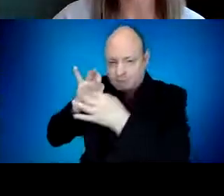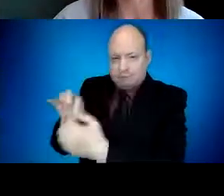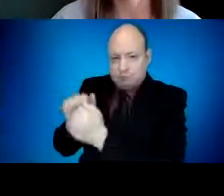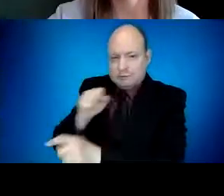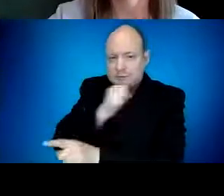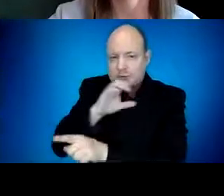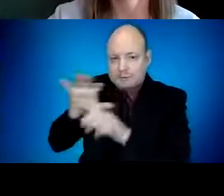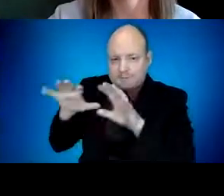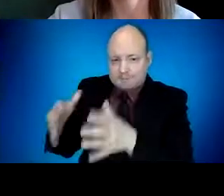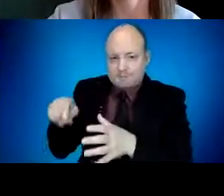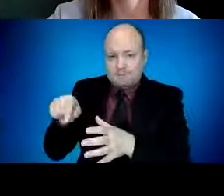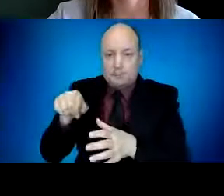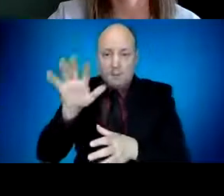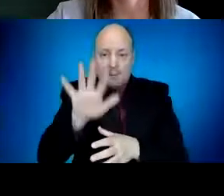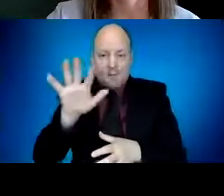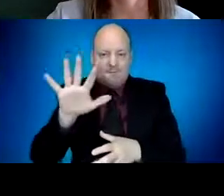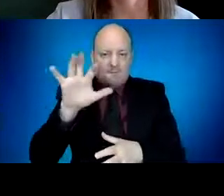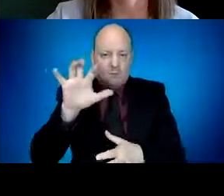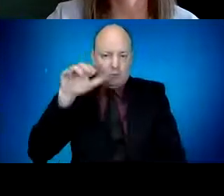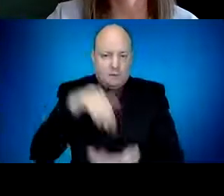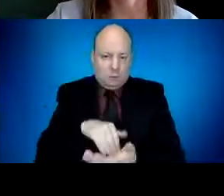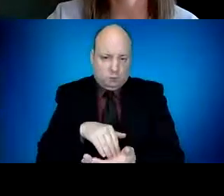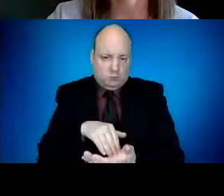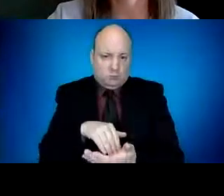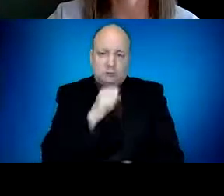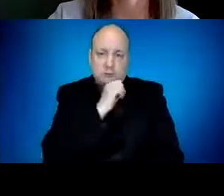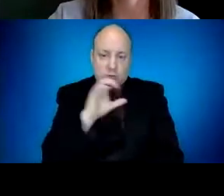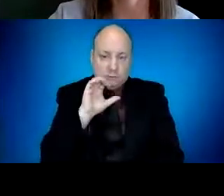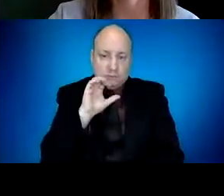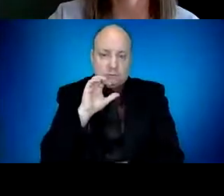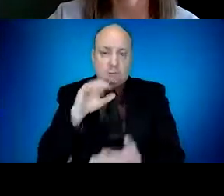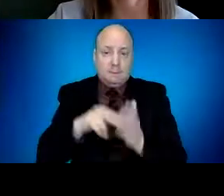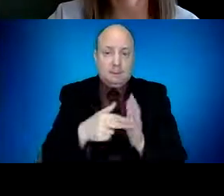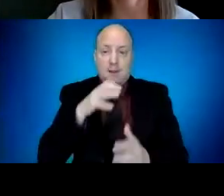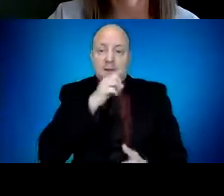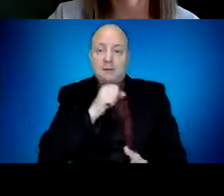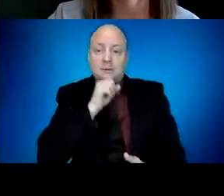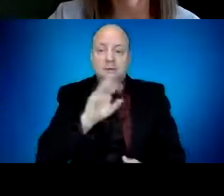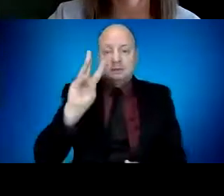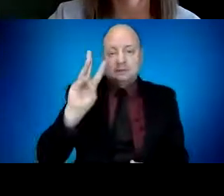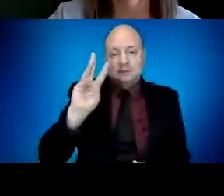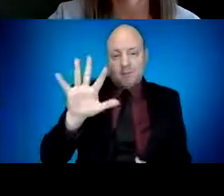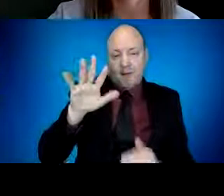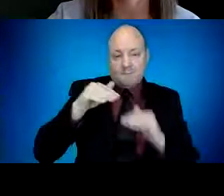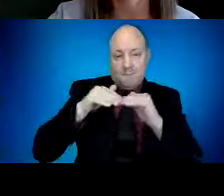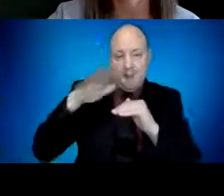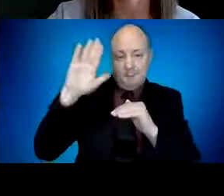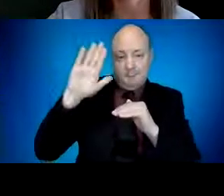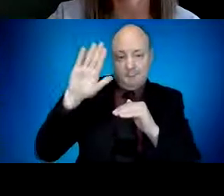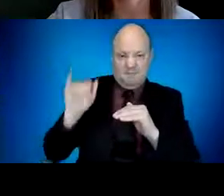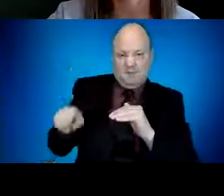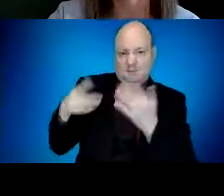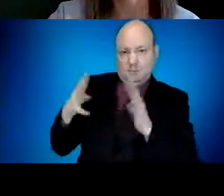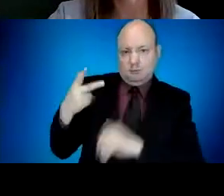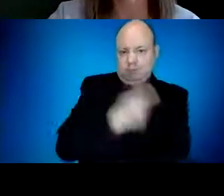vaccinated in Oregon. That number represents 66% of all Oregon seniors. Includes 70% of people 80 and above,